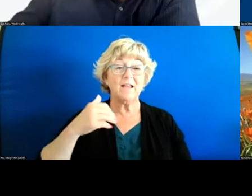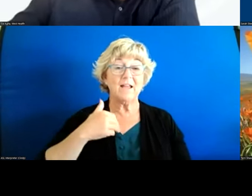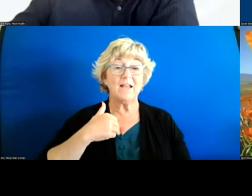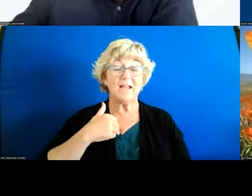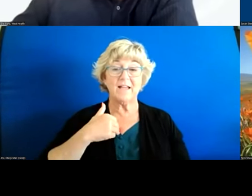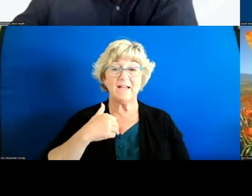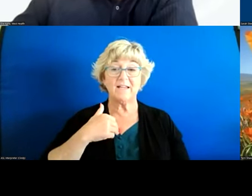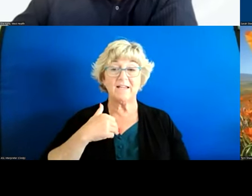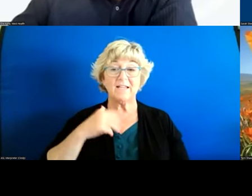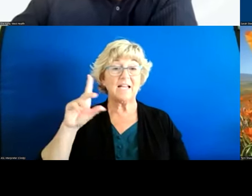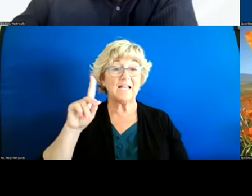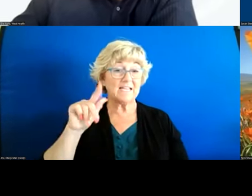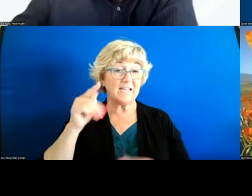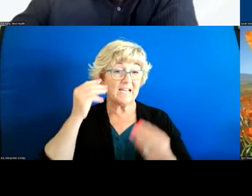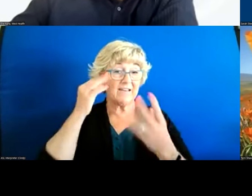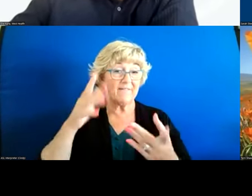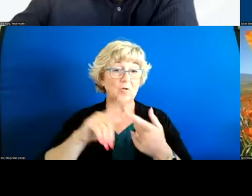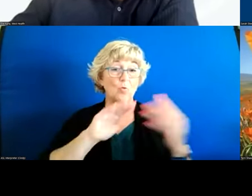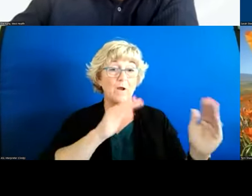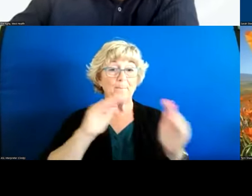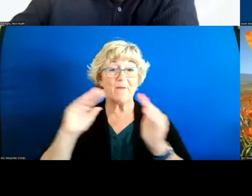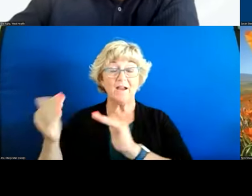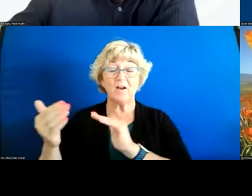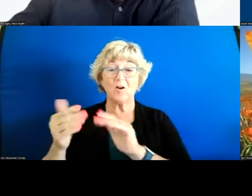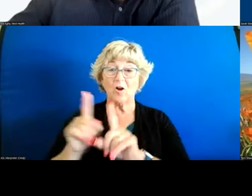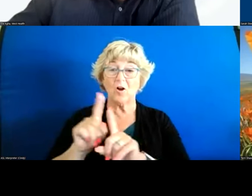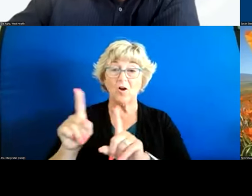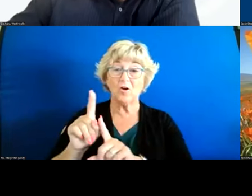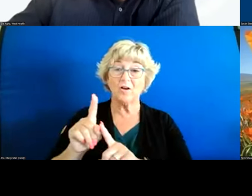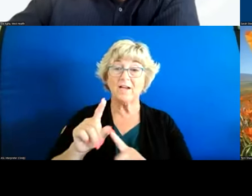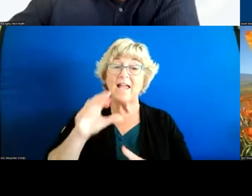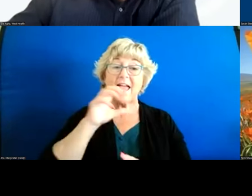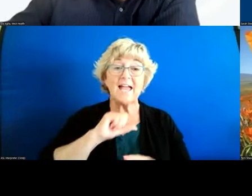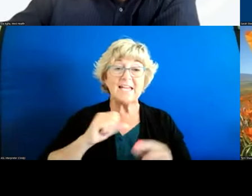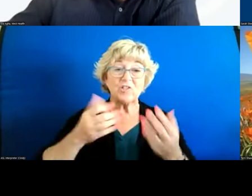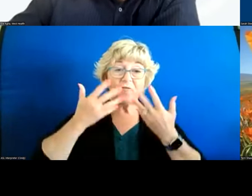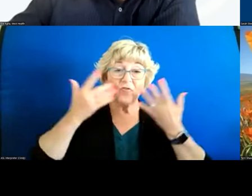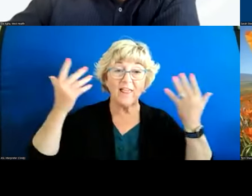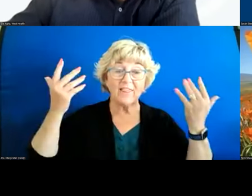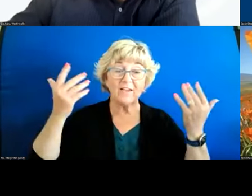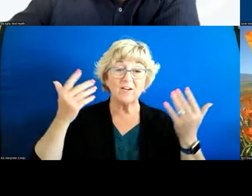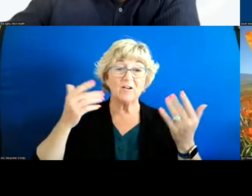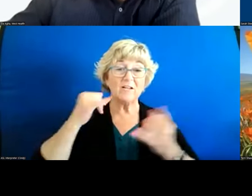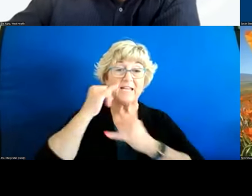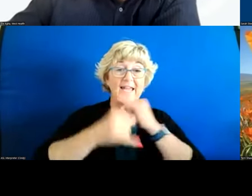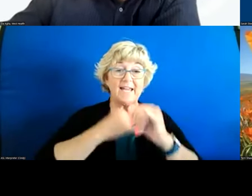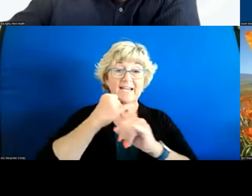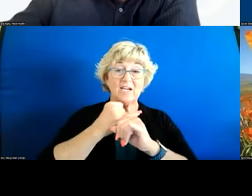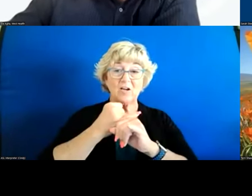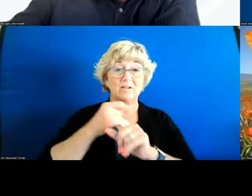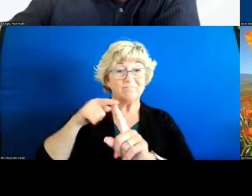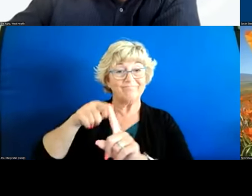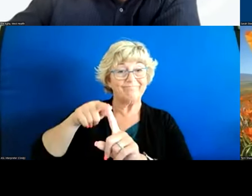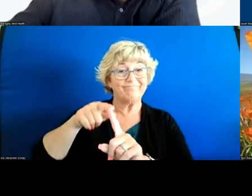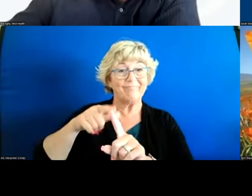data set that we can use for comparison also the age friendly uh internationally there's some really